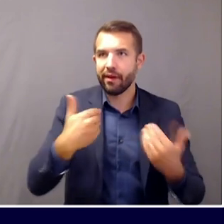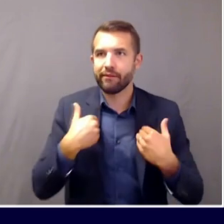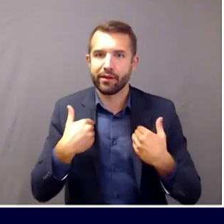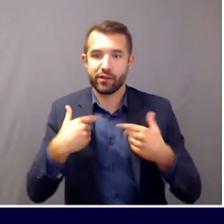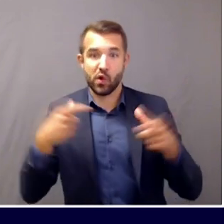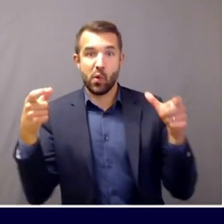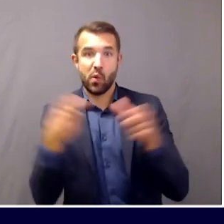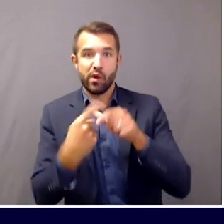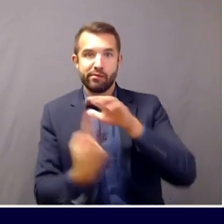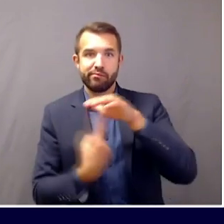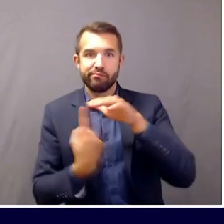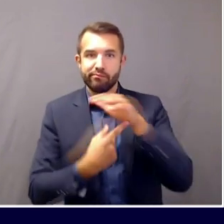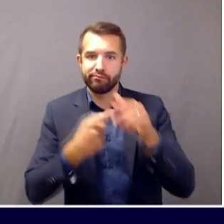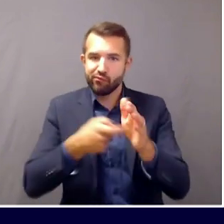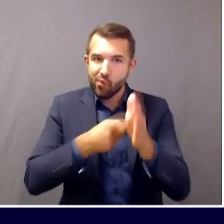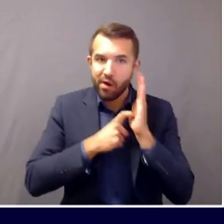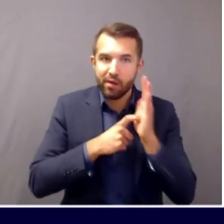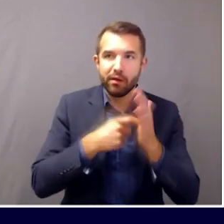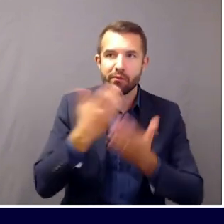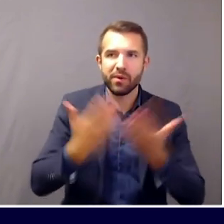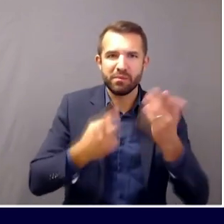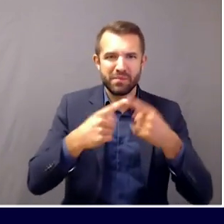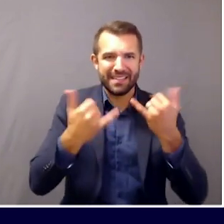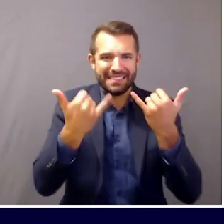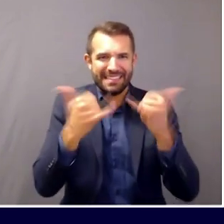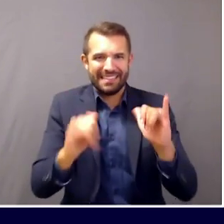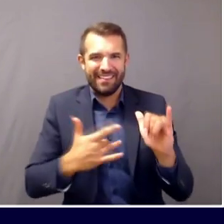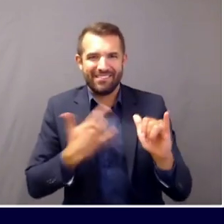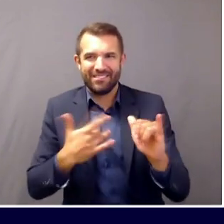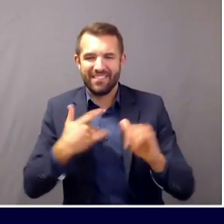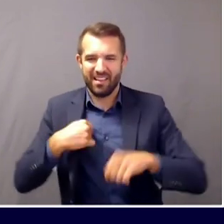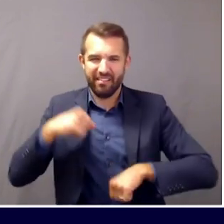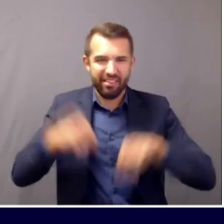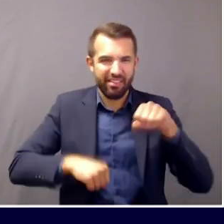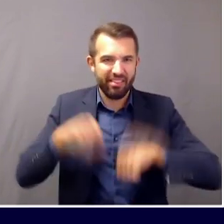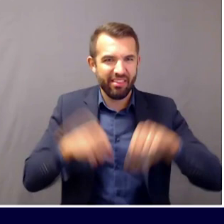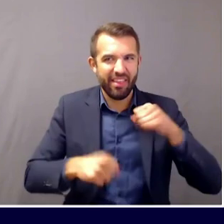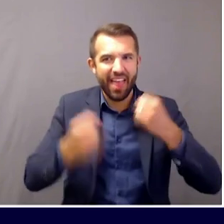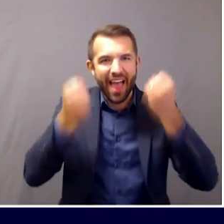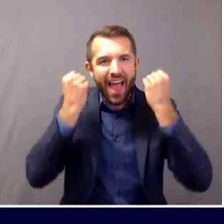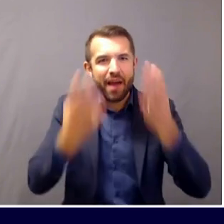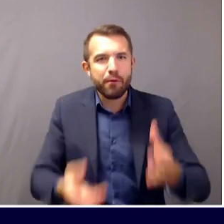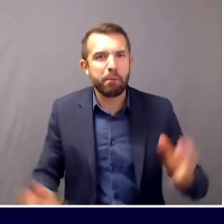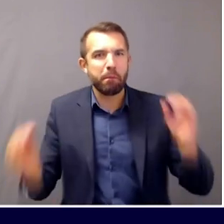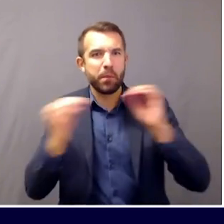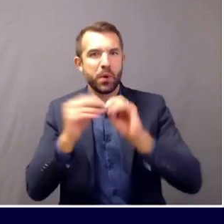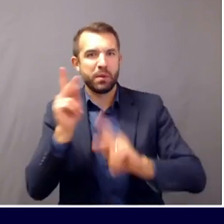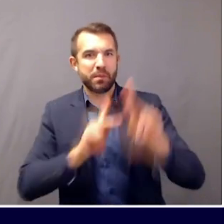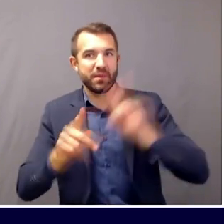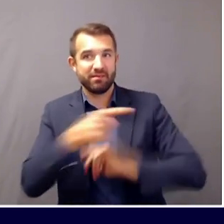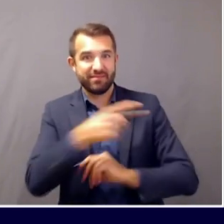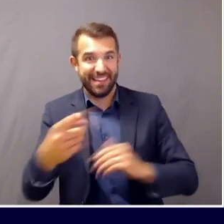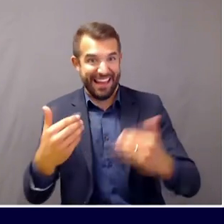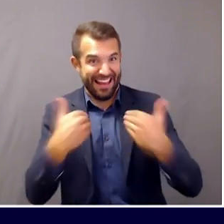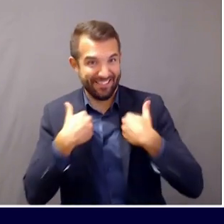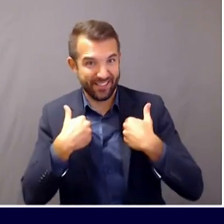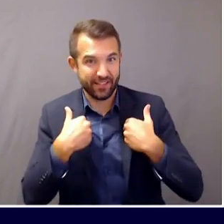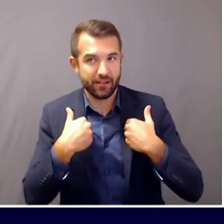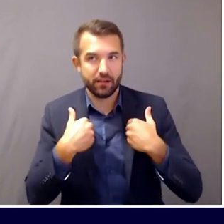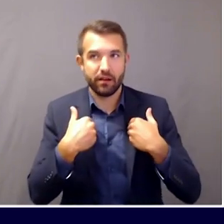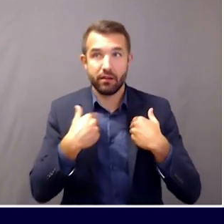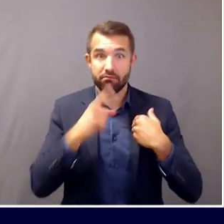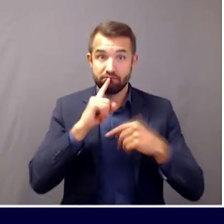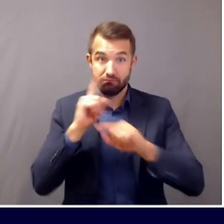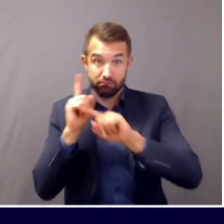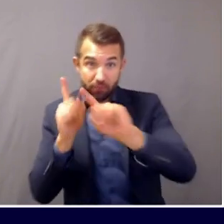in Maine than are reported or that we know about? Are there, we saw the MDI situation, I believe, last week,